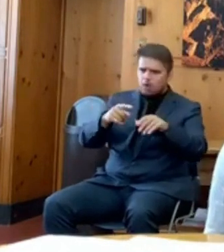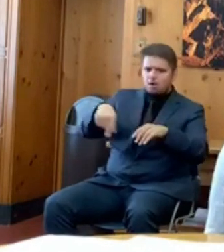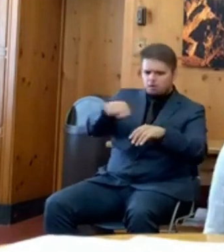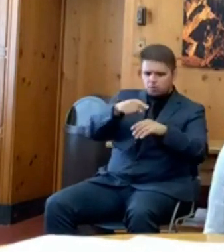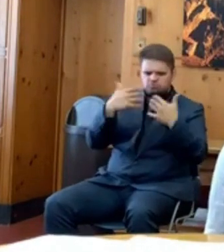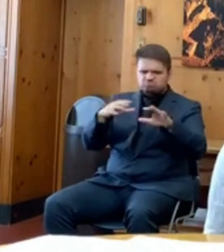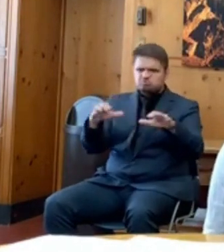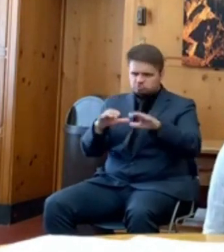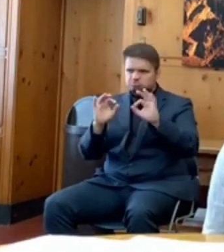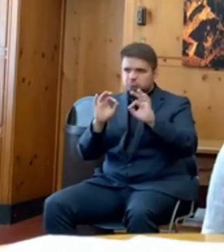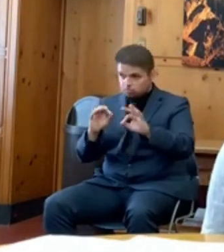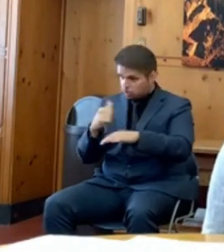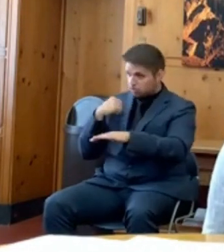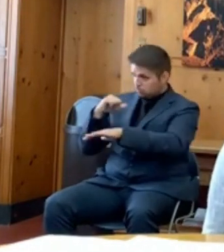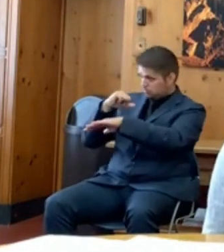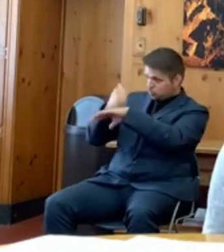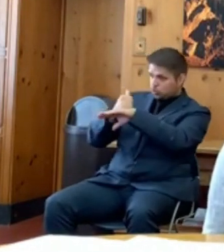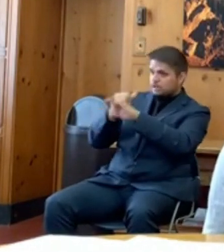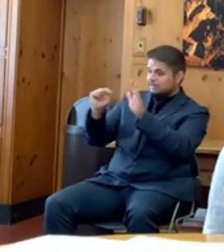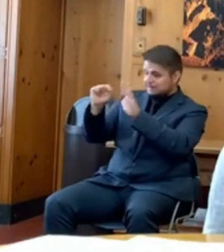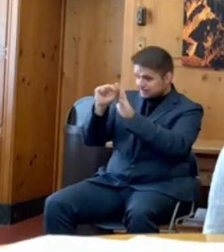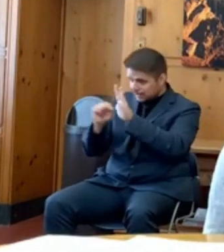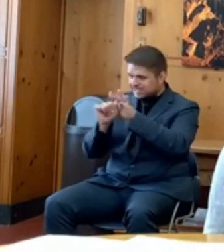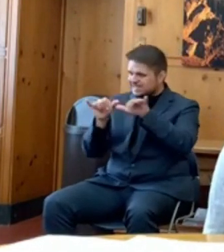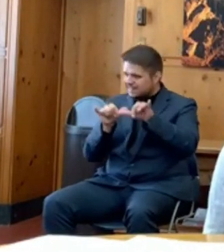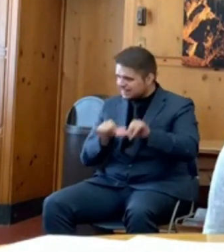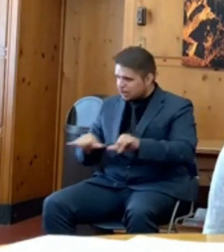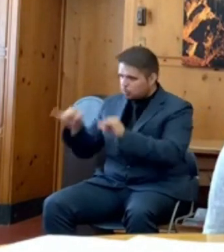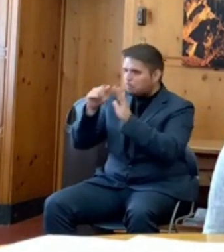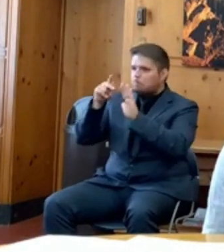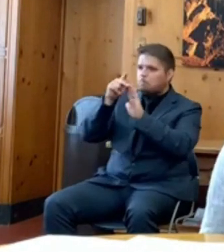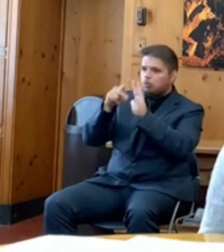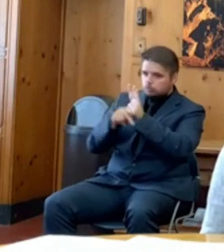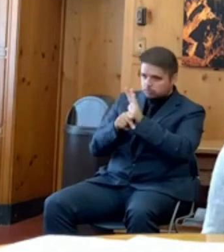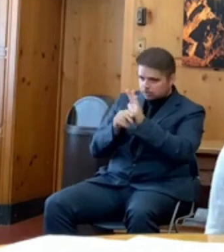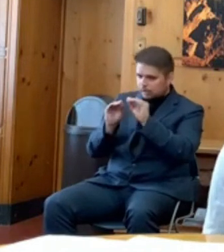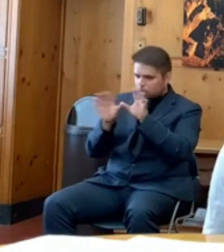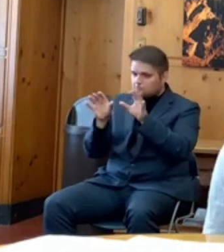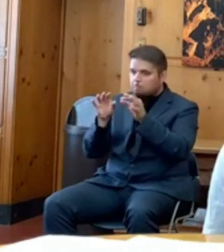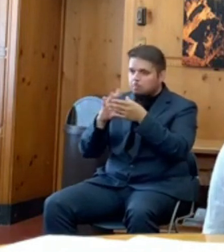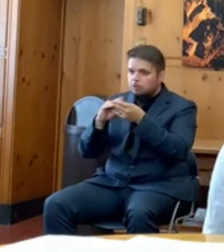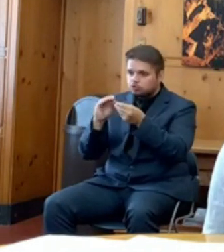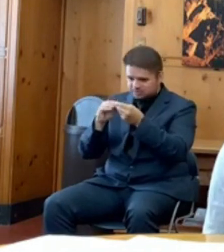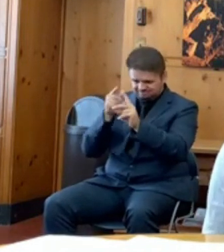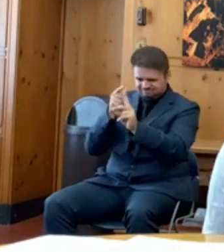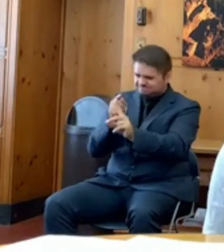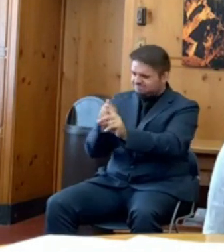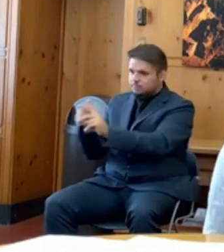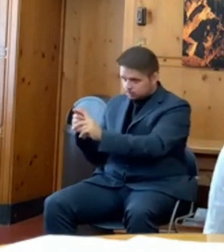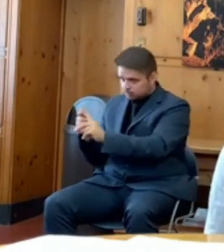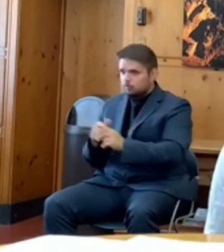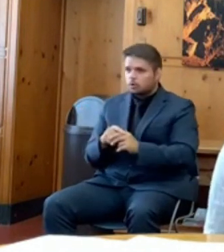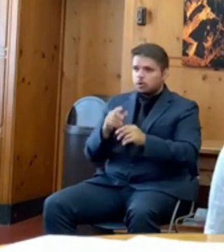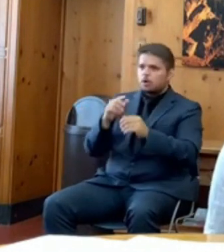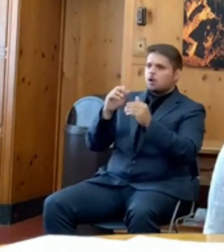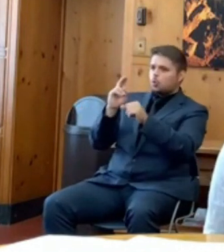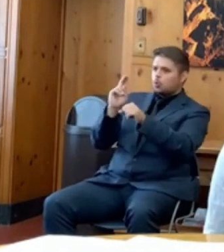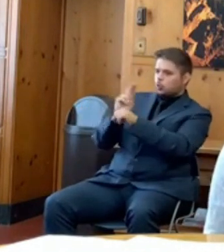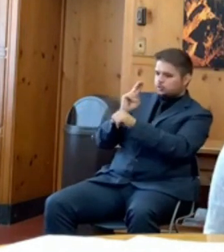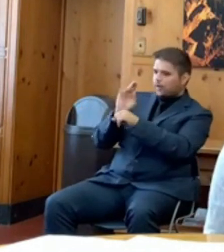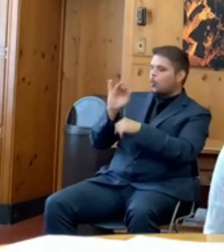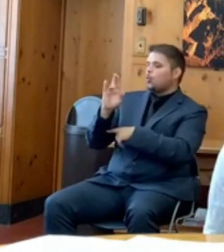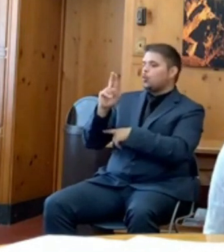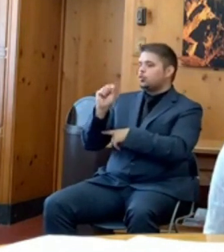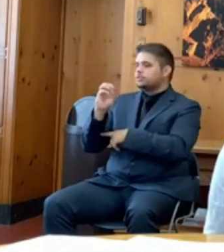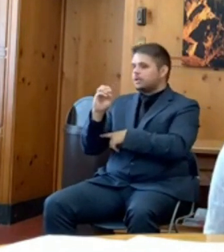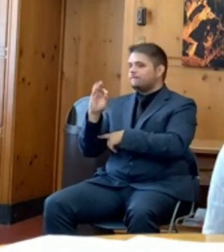and a clear, consistent message about the use of this particular measures in the law enforcement community. So I